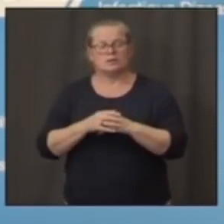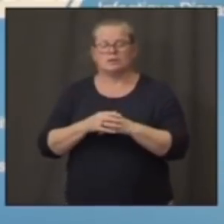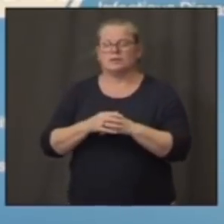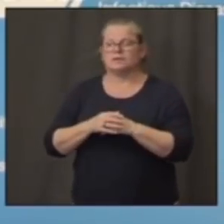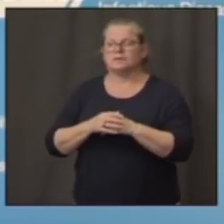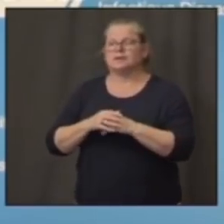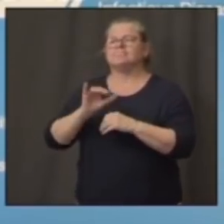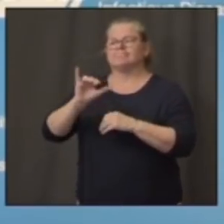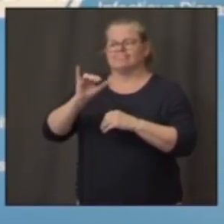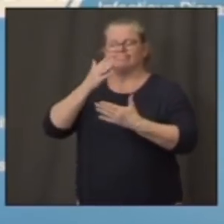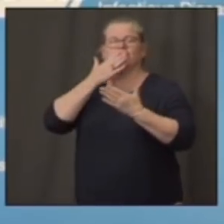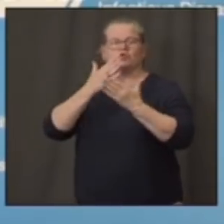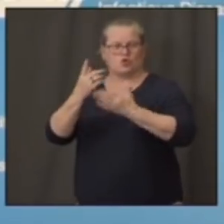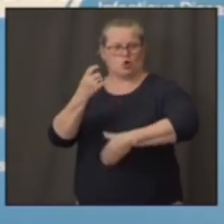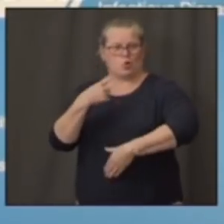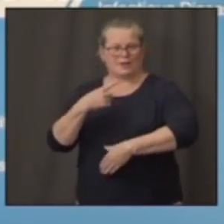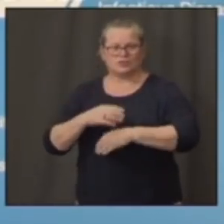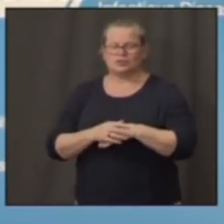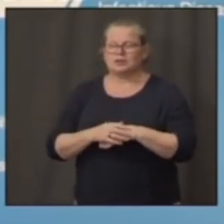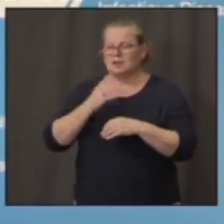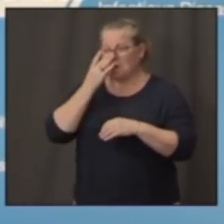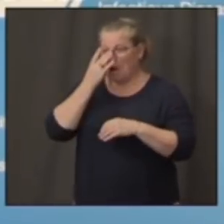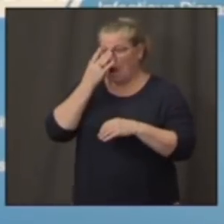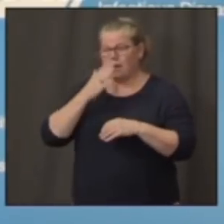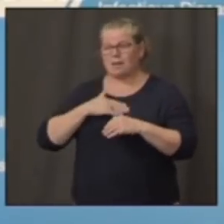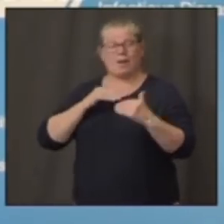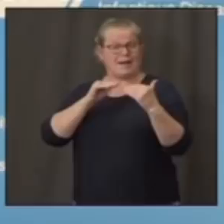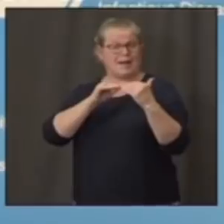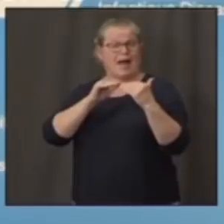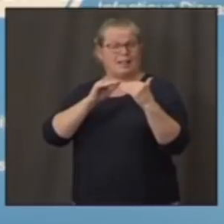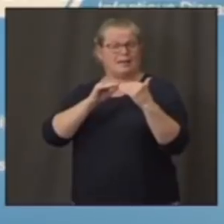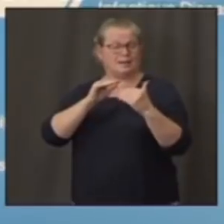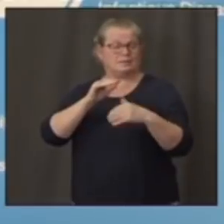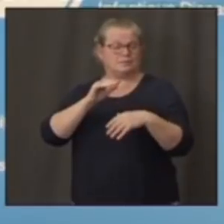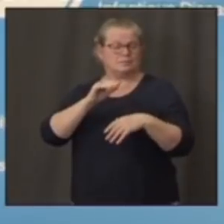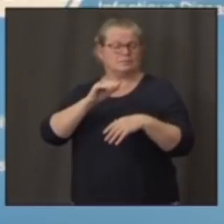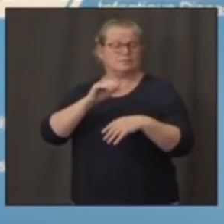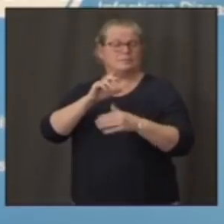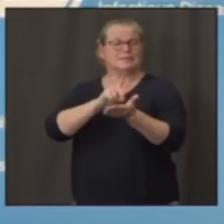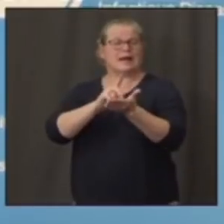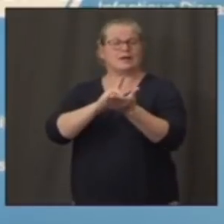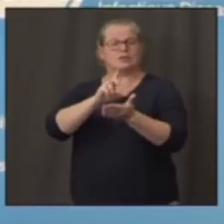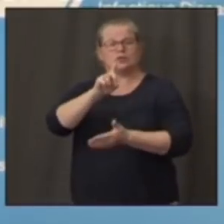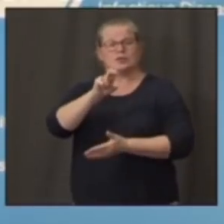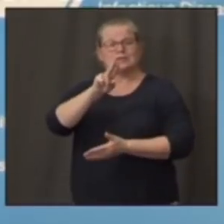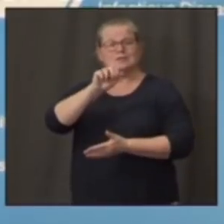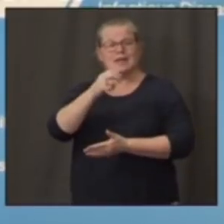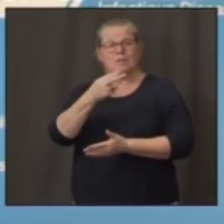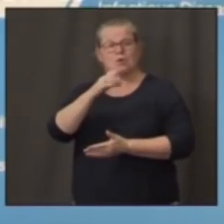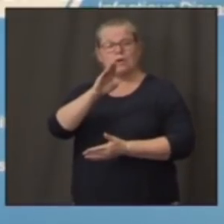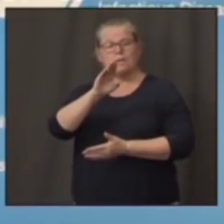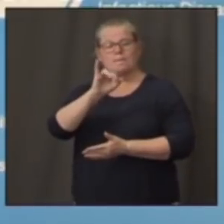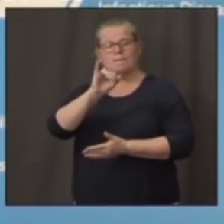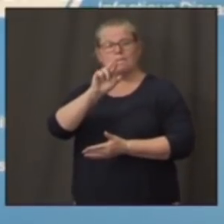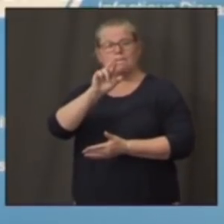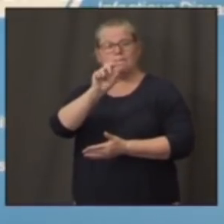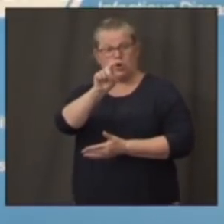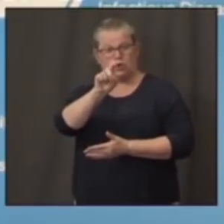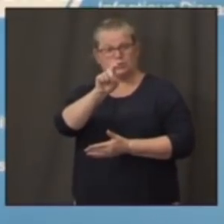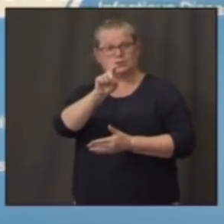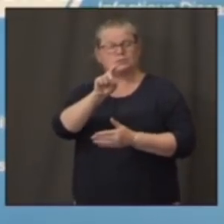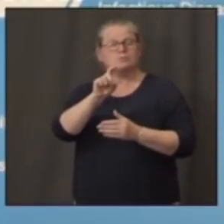was a statement made by my colleague, Dr. Deborah Birx, on one of the Sunday shows yesterday.